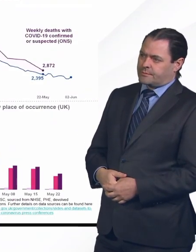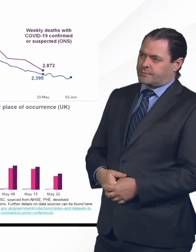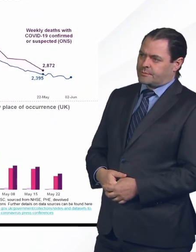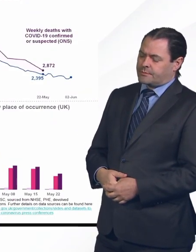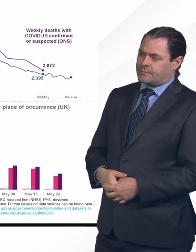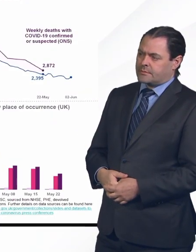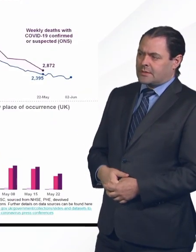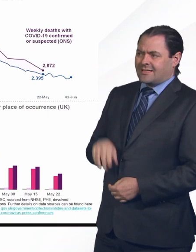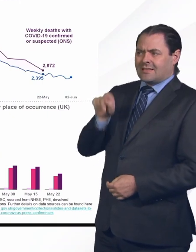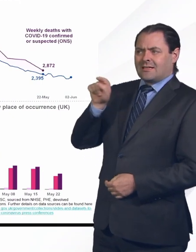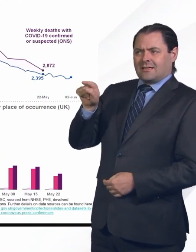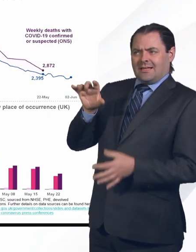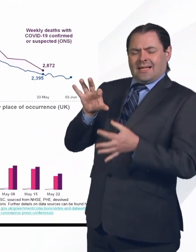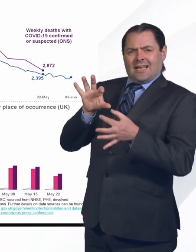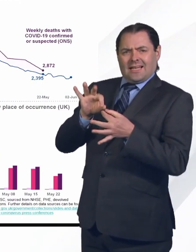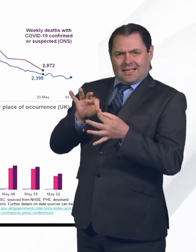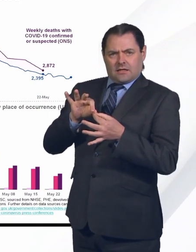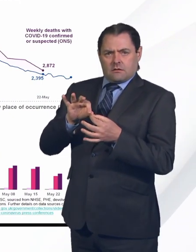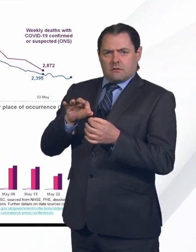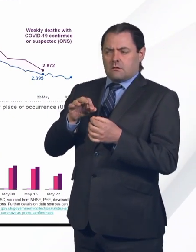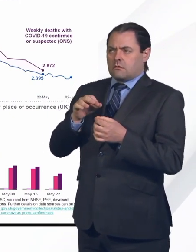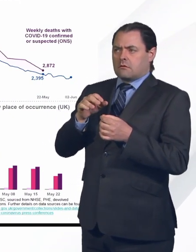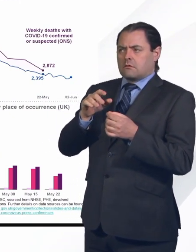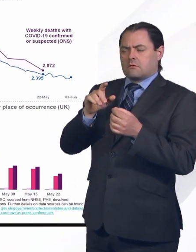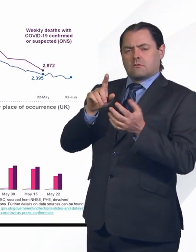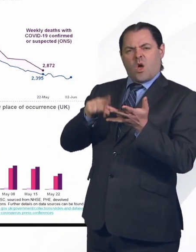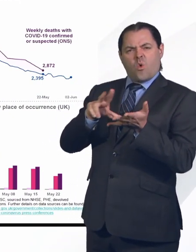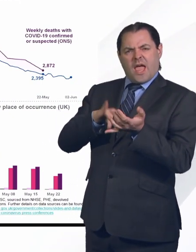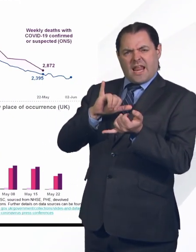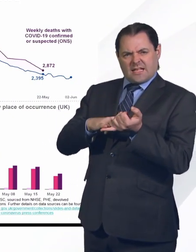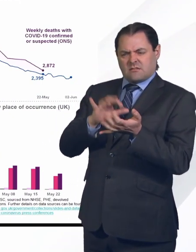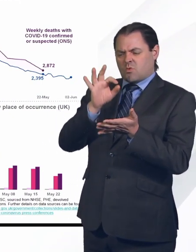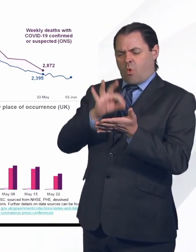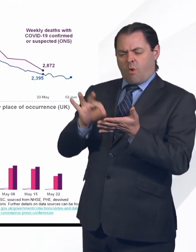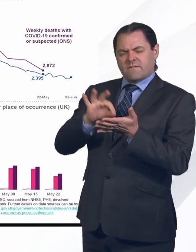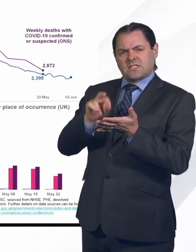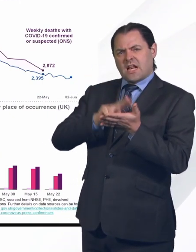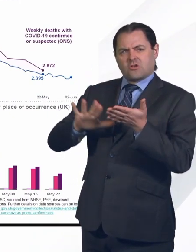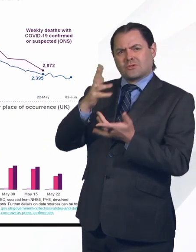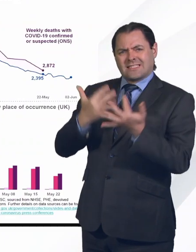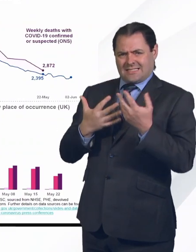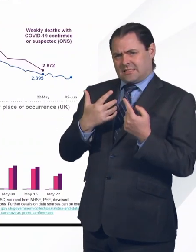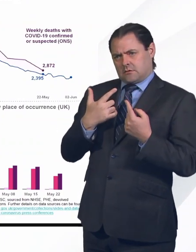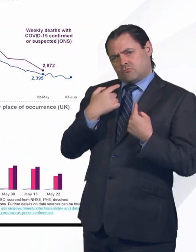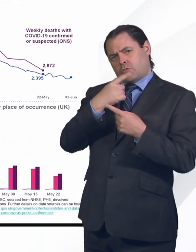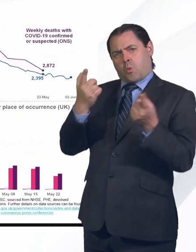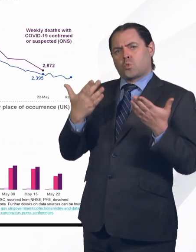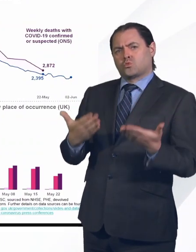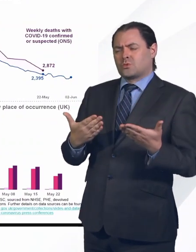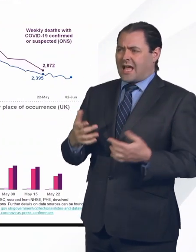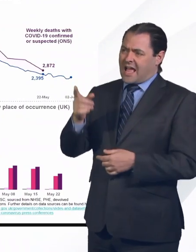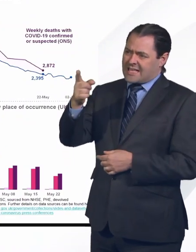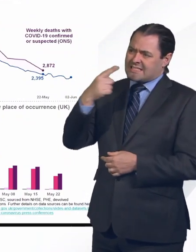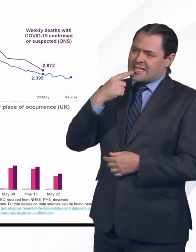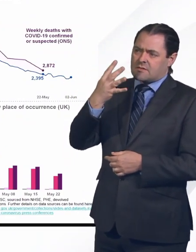The final slide reports on data from the Office for National Statistics, which was reported this morning, and reported a total